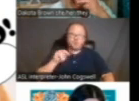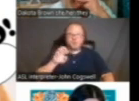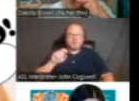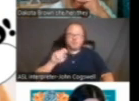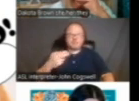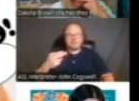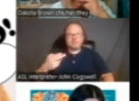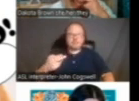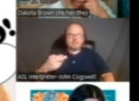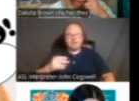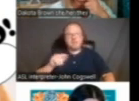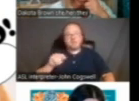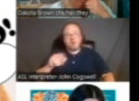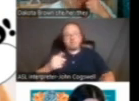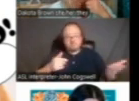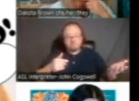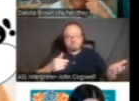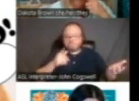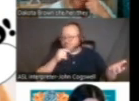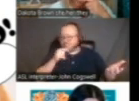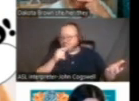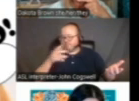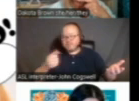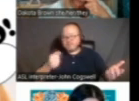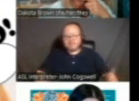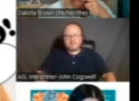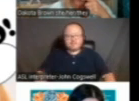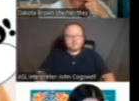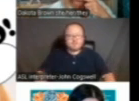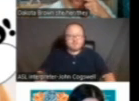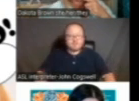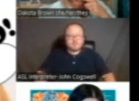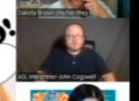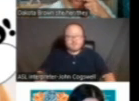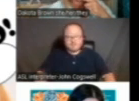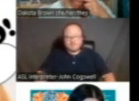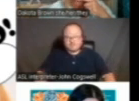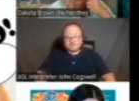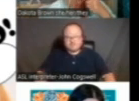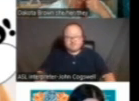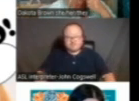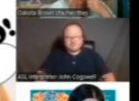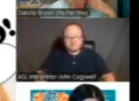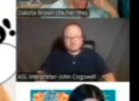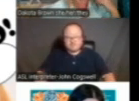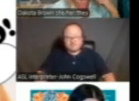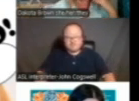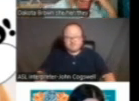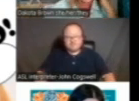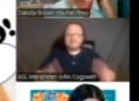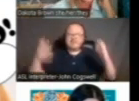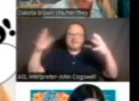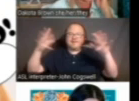and Tana. Who do we have for our second winner is Clara Garcia. Yay,